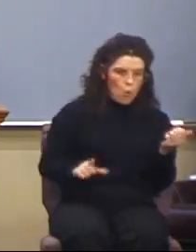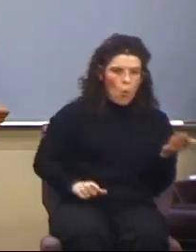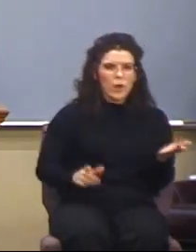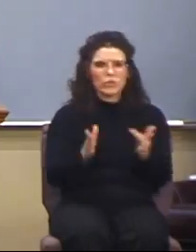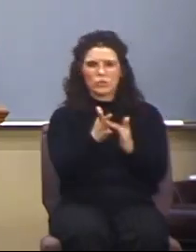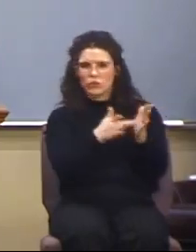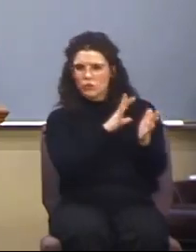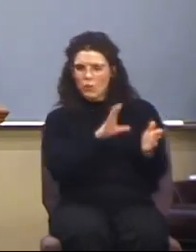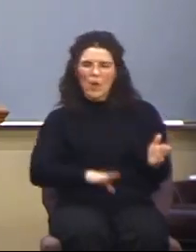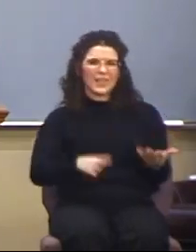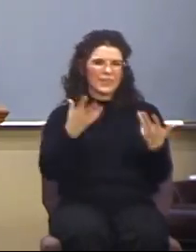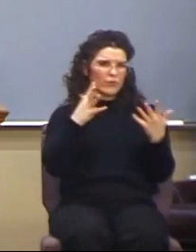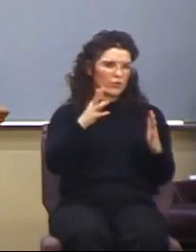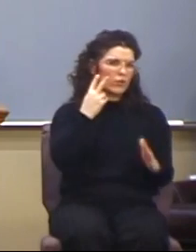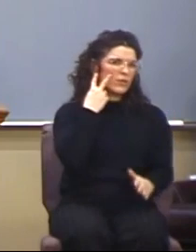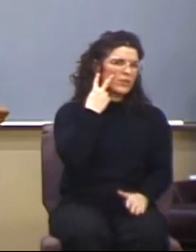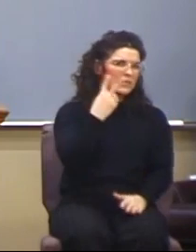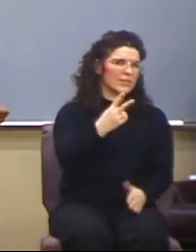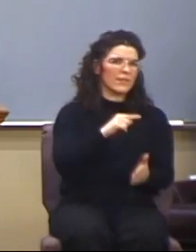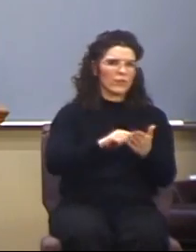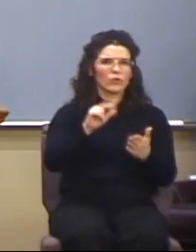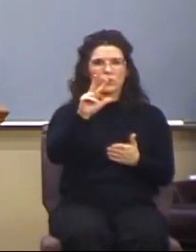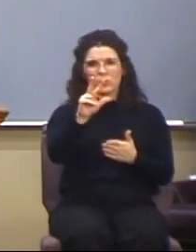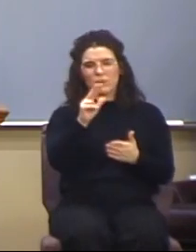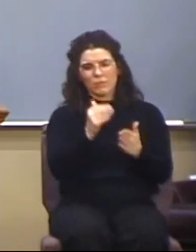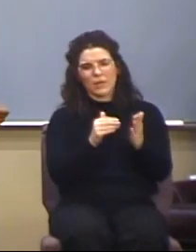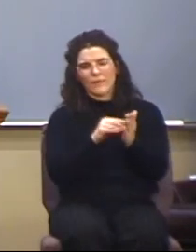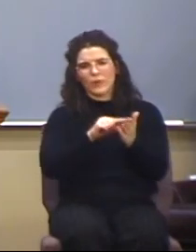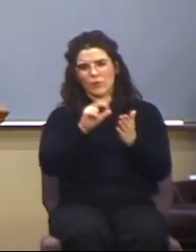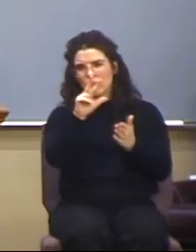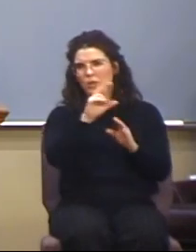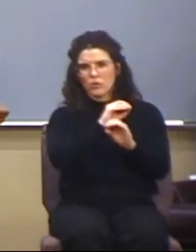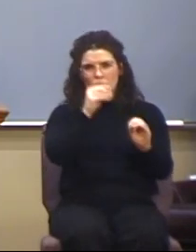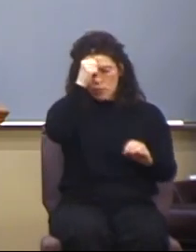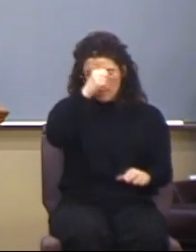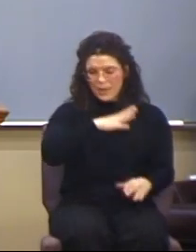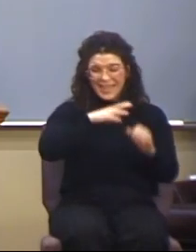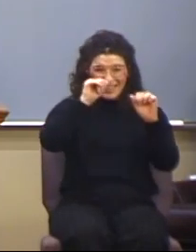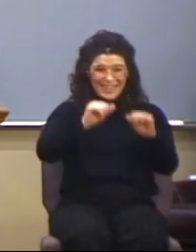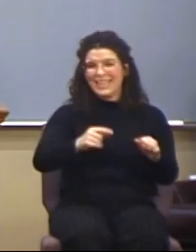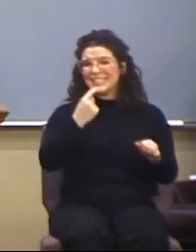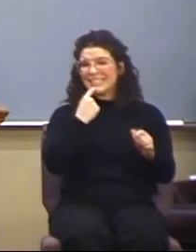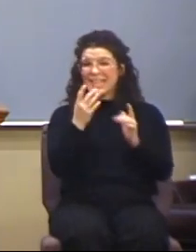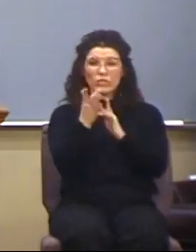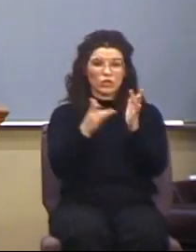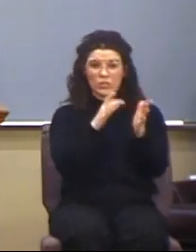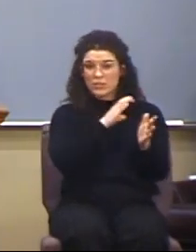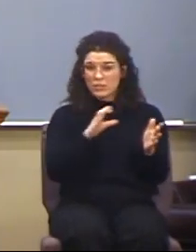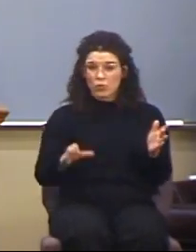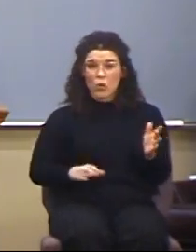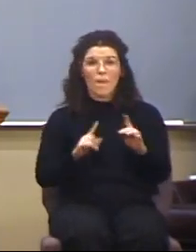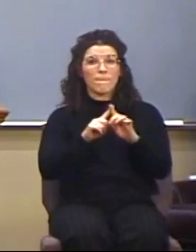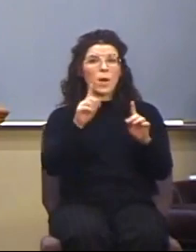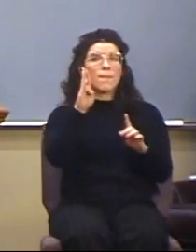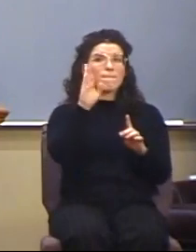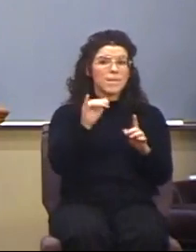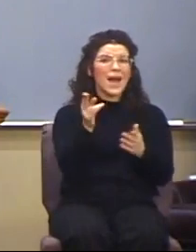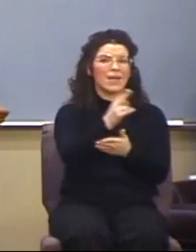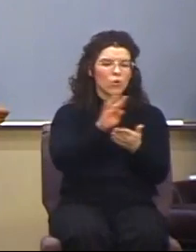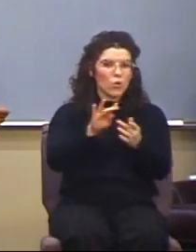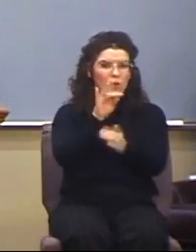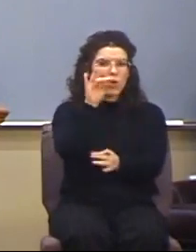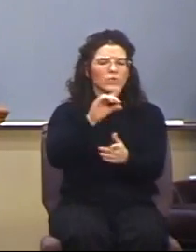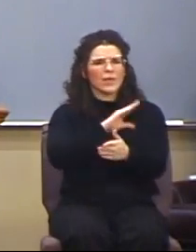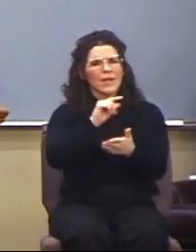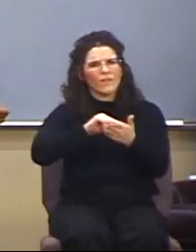as we just saw in verse 3. Again, verse 3, no man can say that Jesus is the Lord, but by the Holy Ghost. And then verse